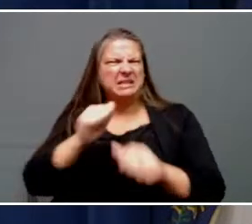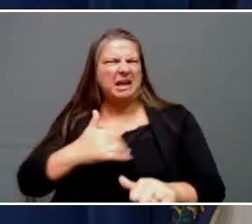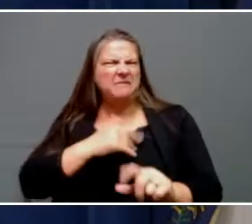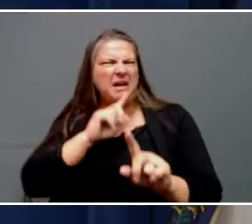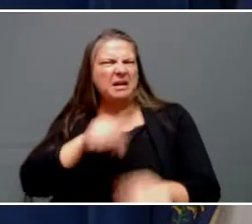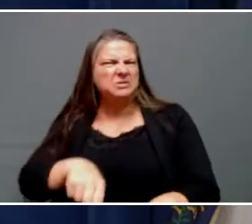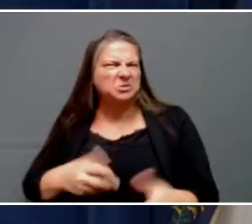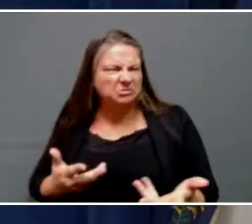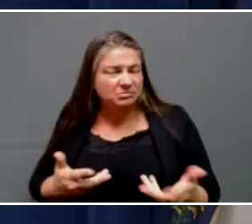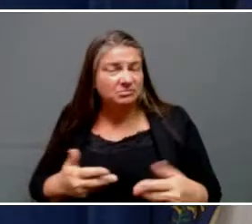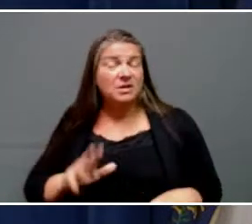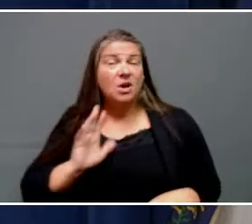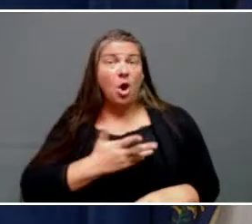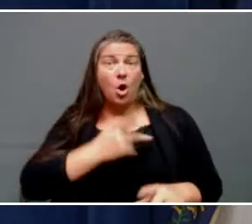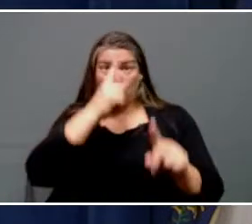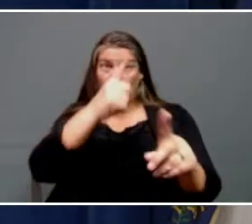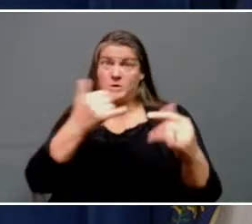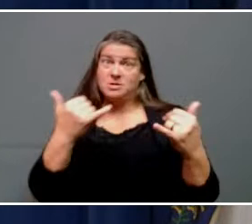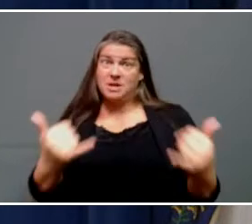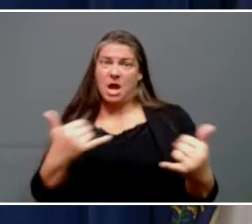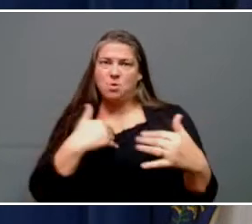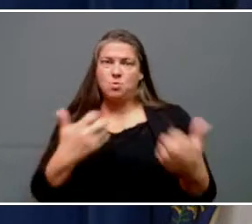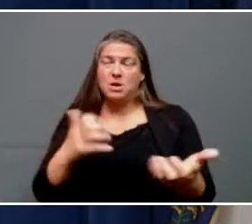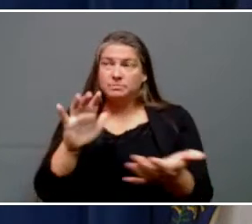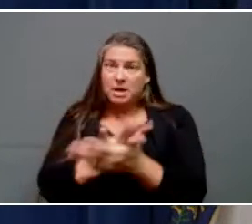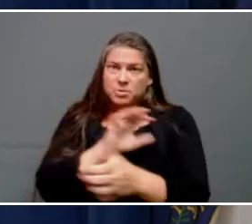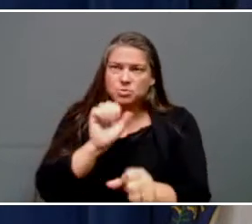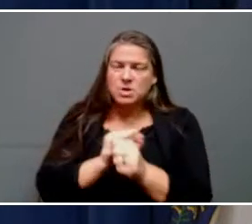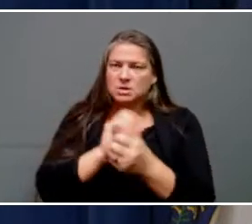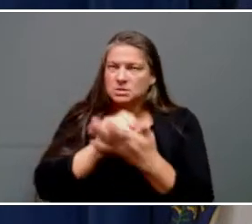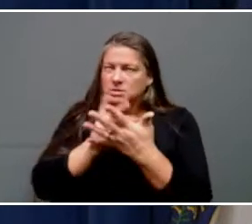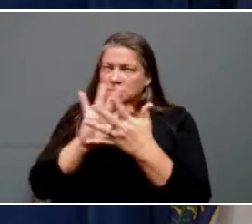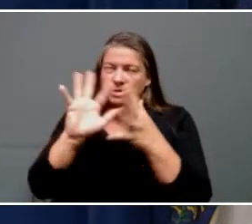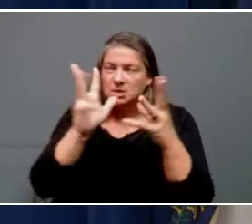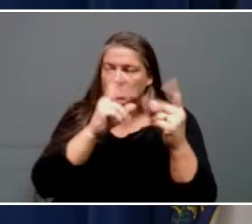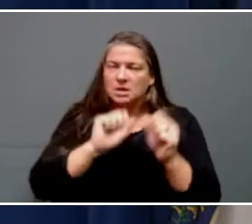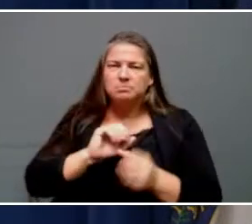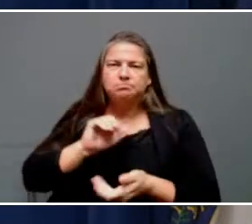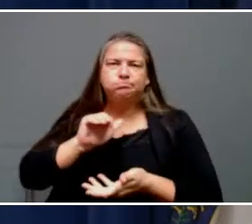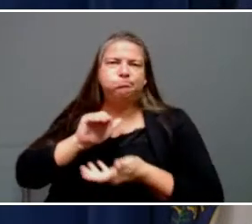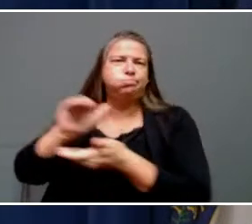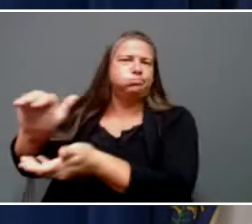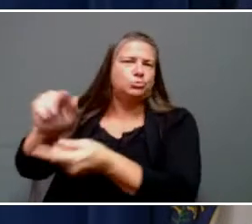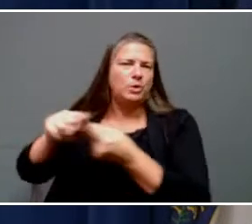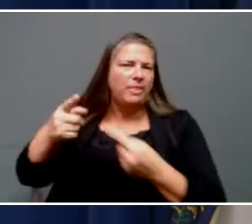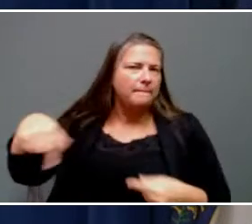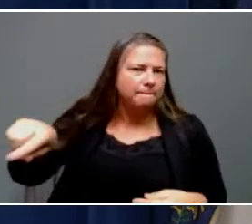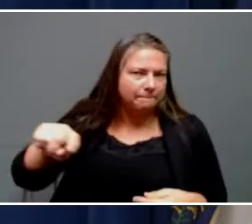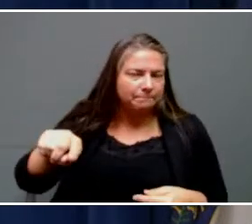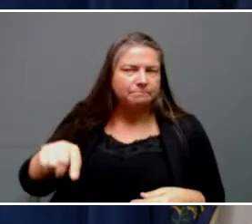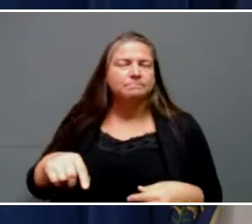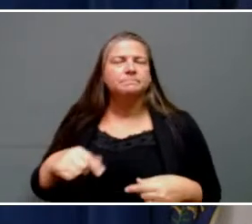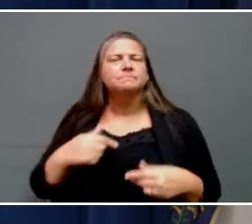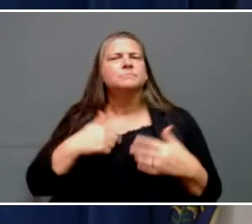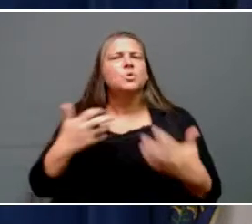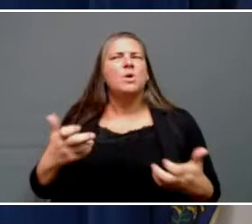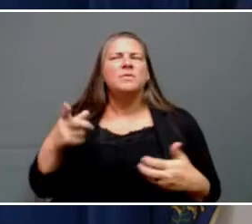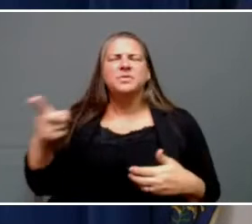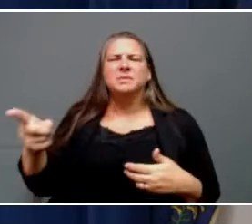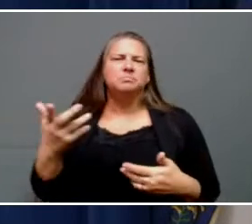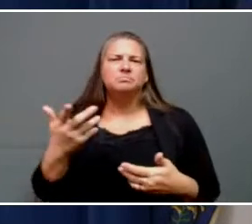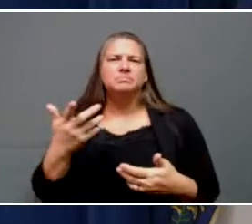we're here is to be getting those documents together and out to them. We want it to be days or week not